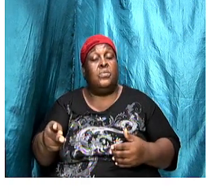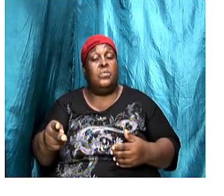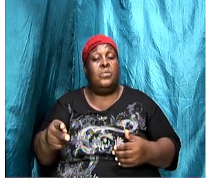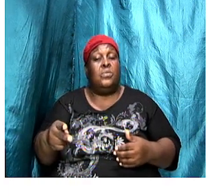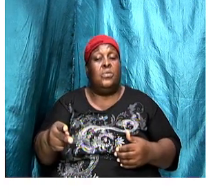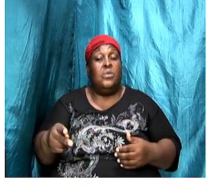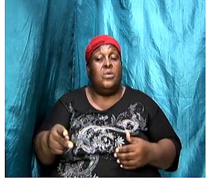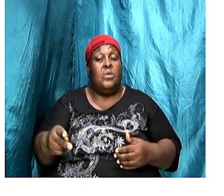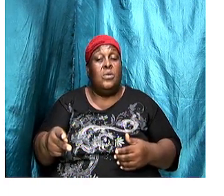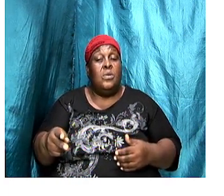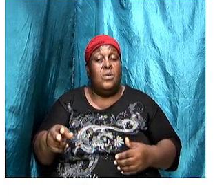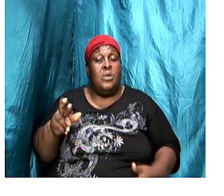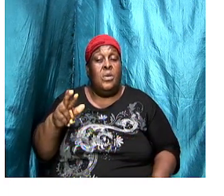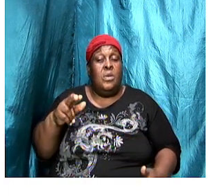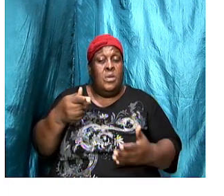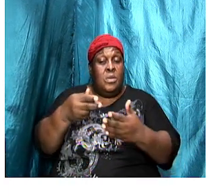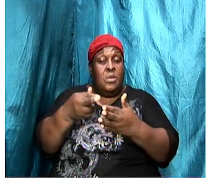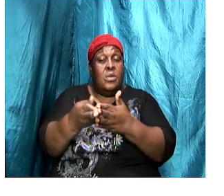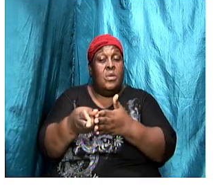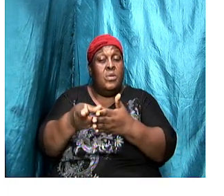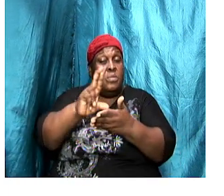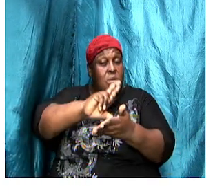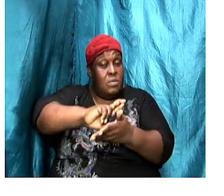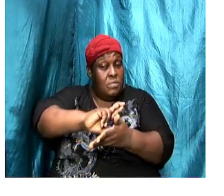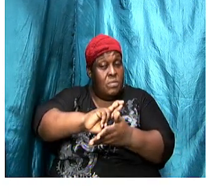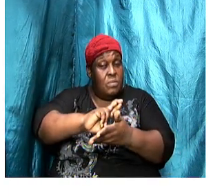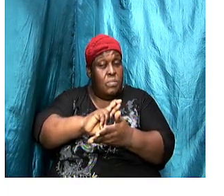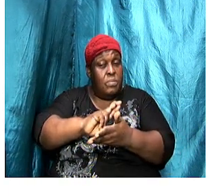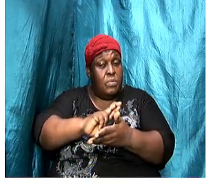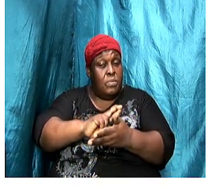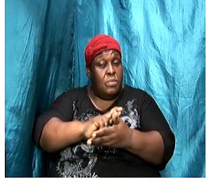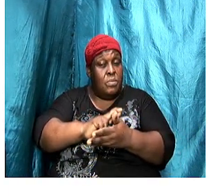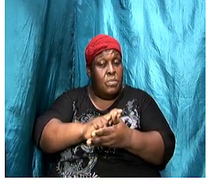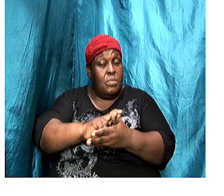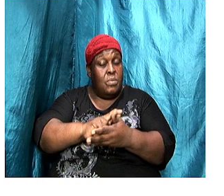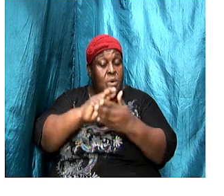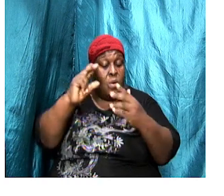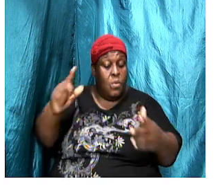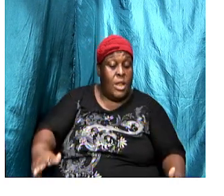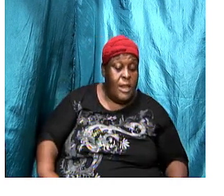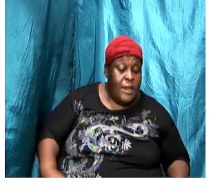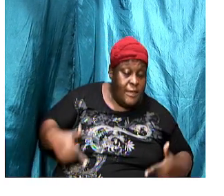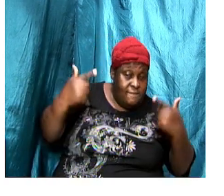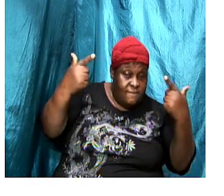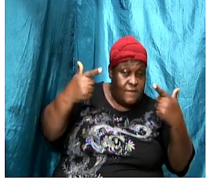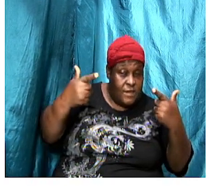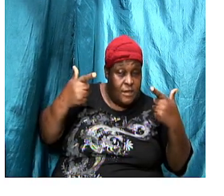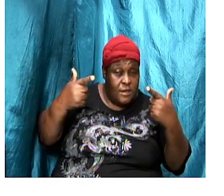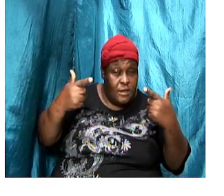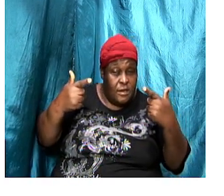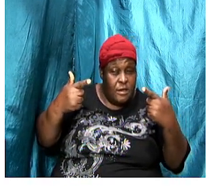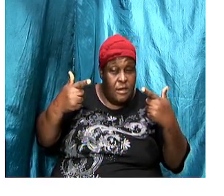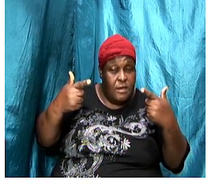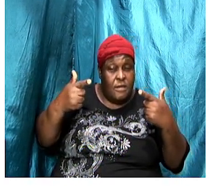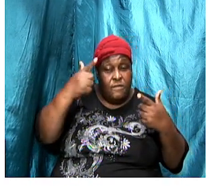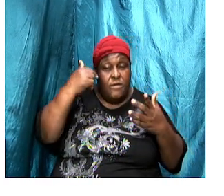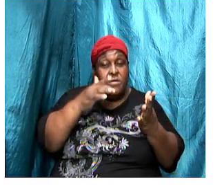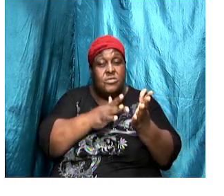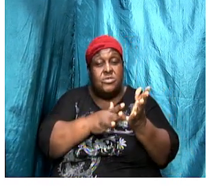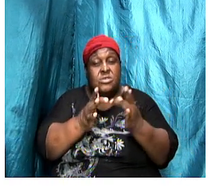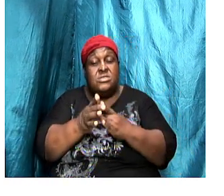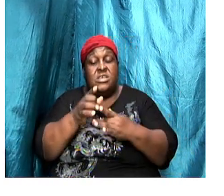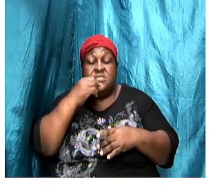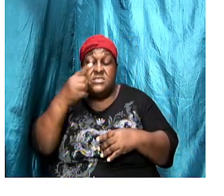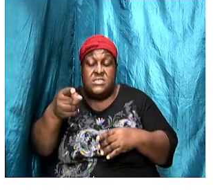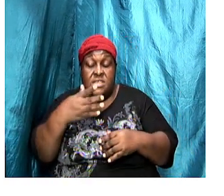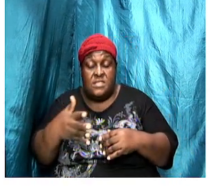it reflects the state, our current walk with the Lord, and therefore the things that were said